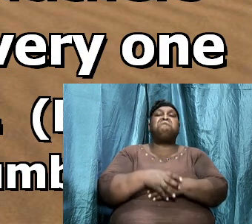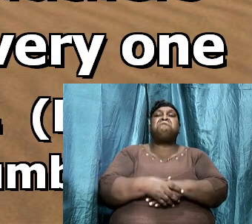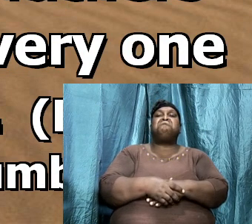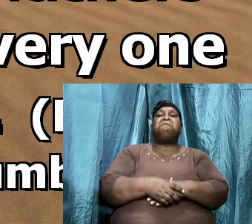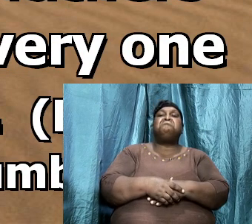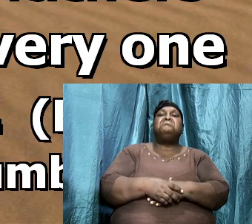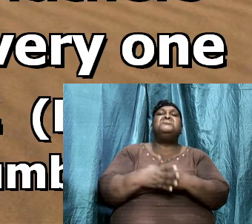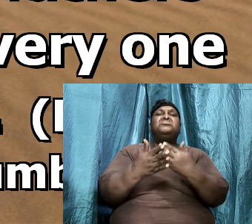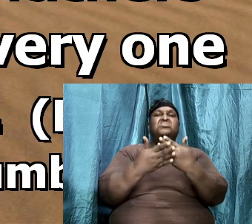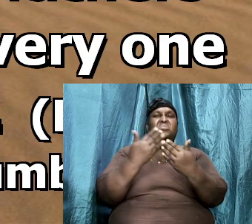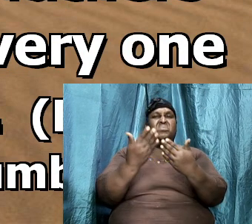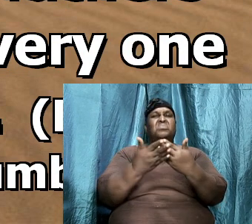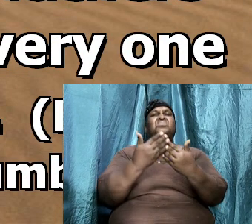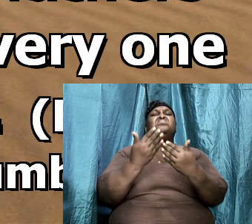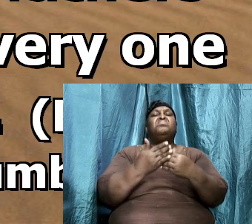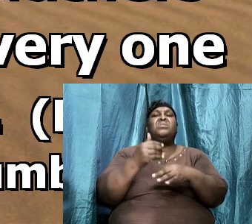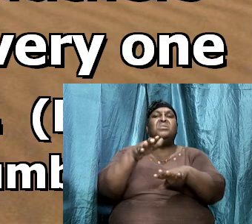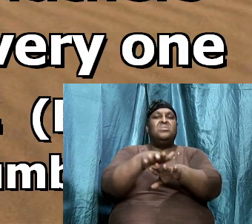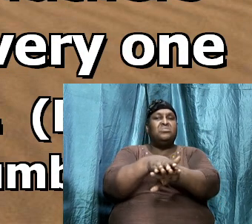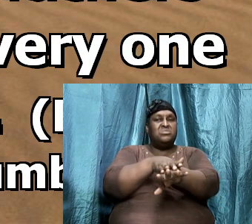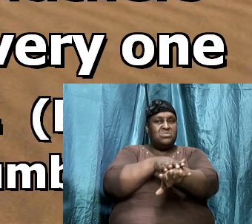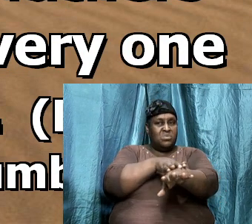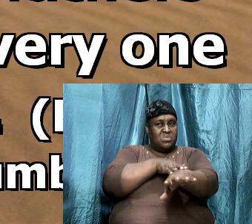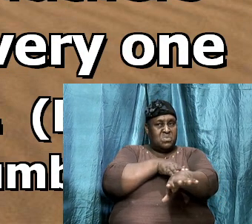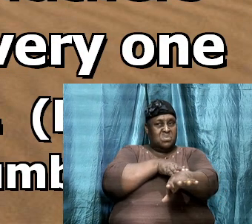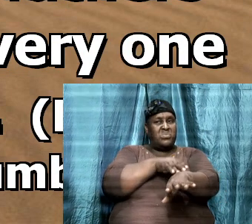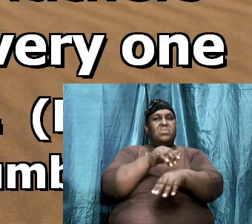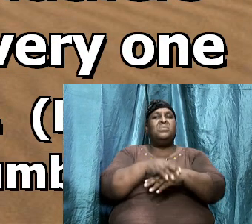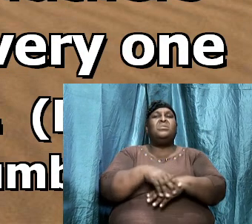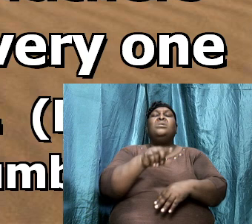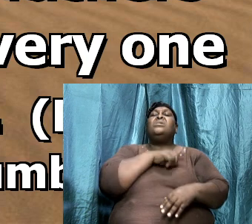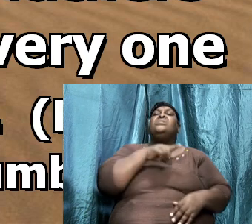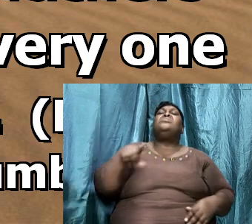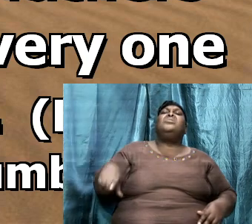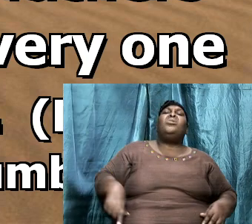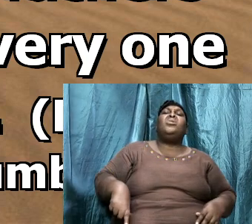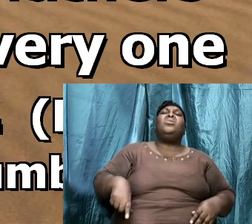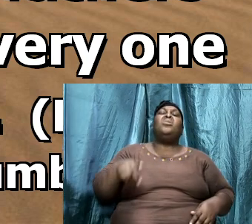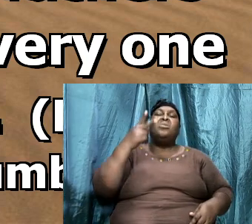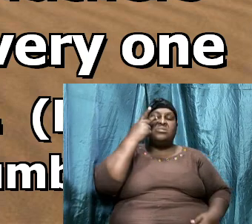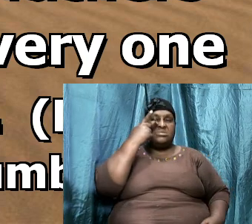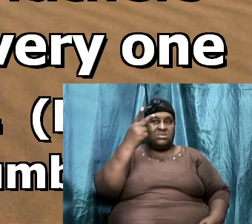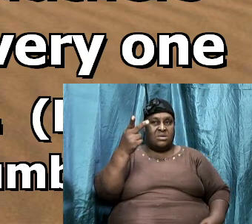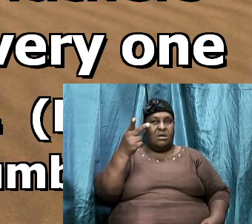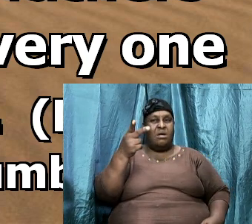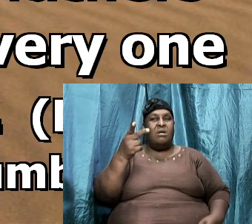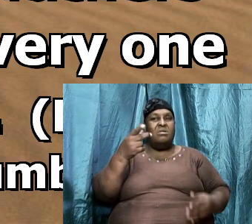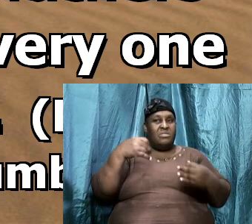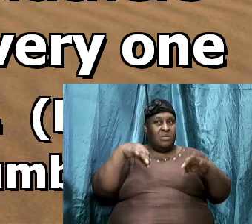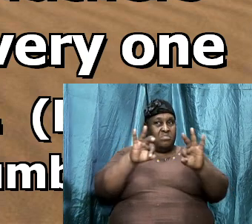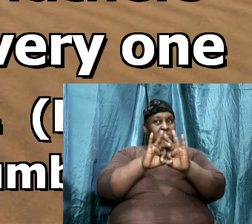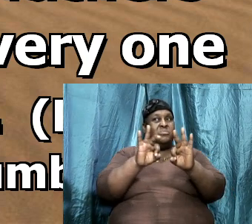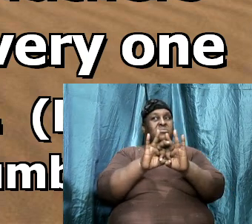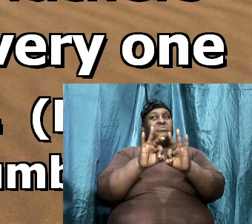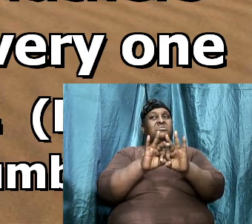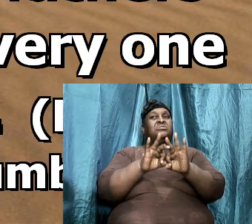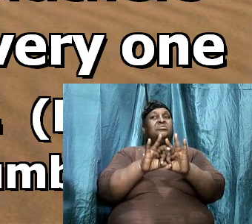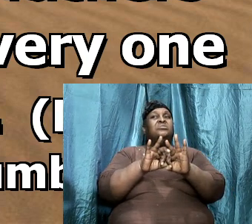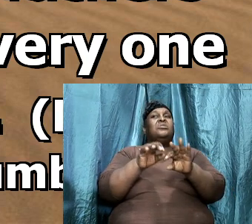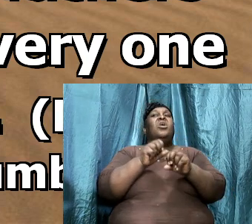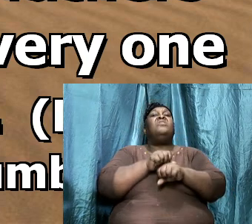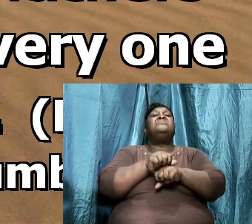So, we can paint a picture now. So, the Lord saw the importance of